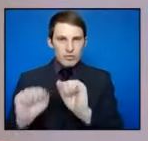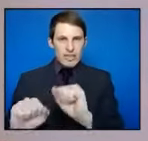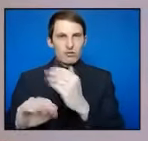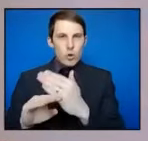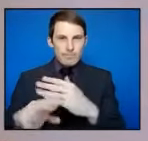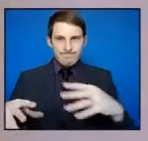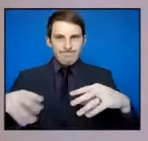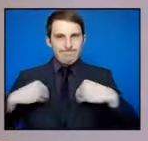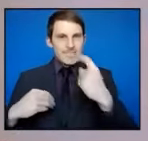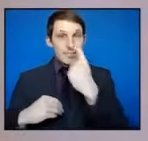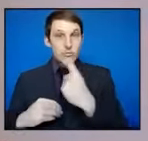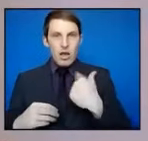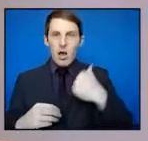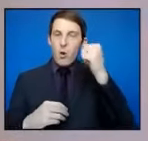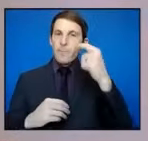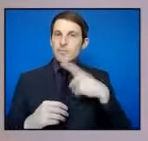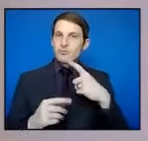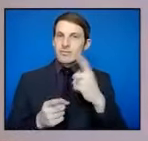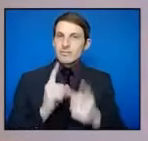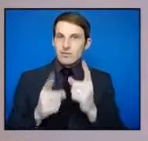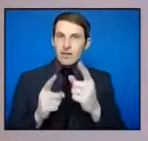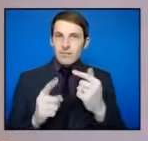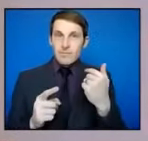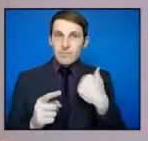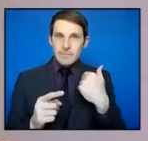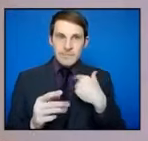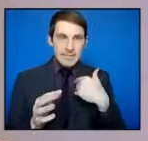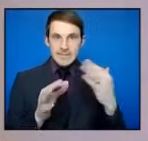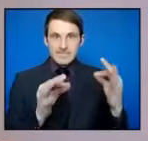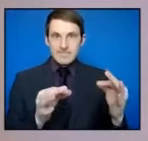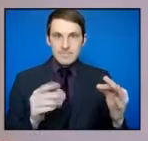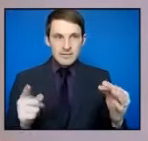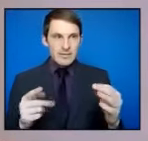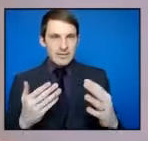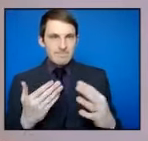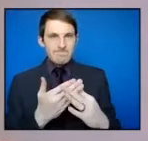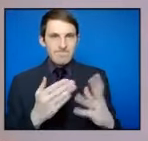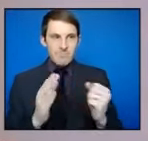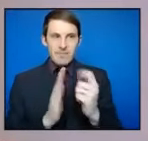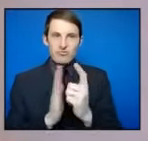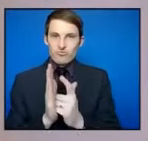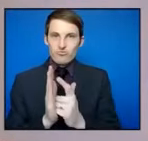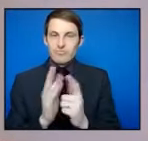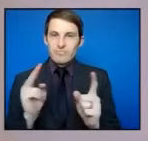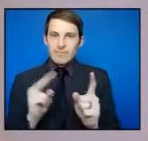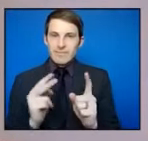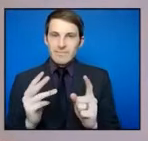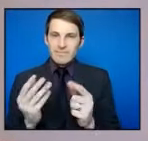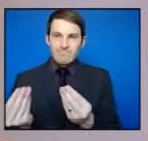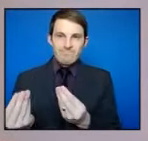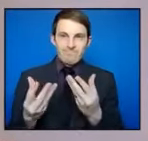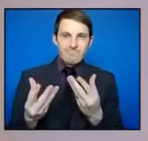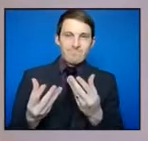I know this because sometimes I've had my wings clipped from a legislative perspective in terms of their